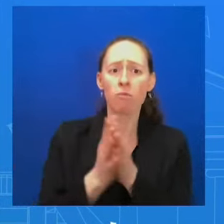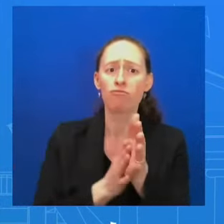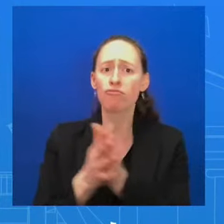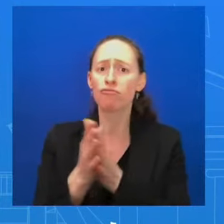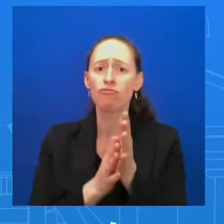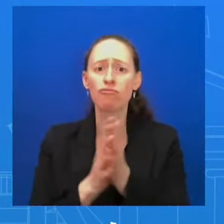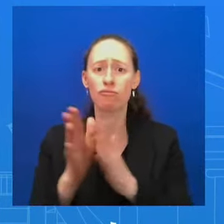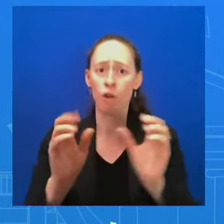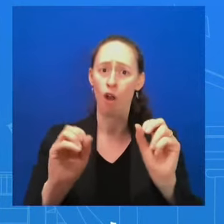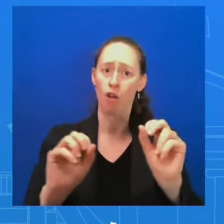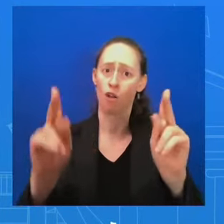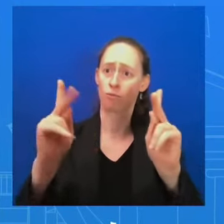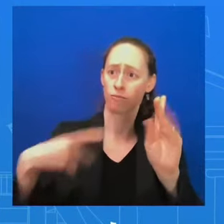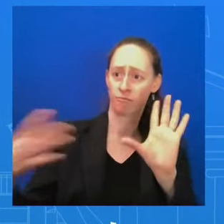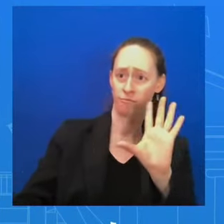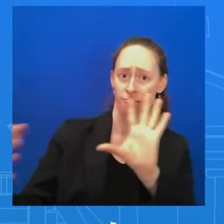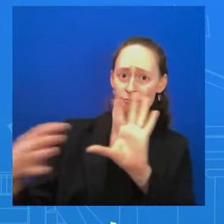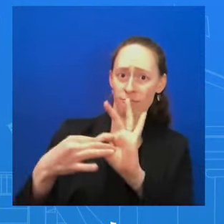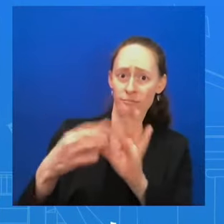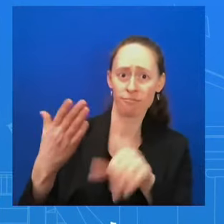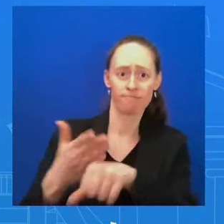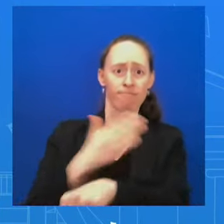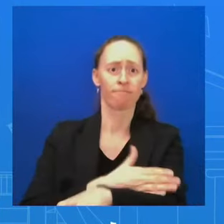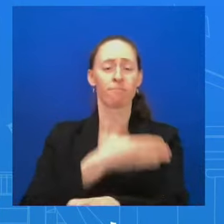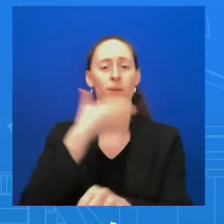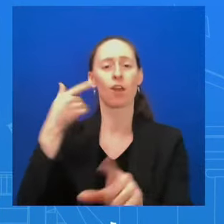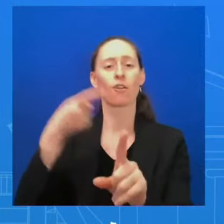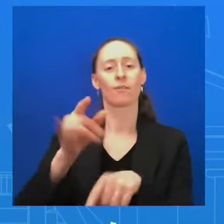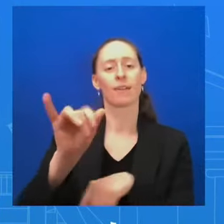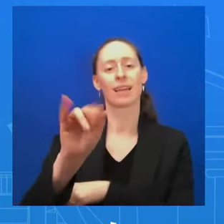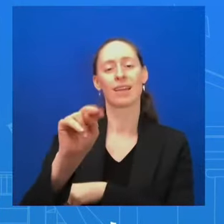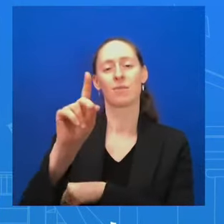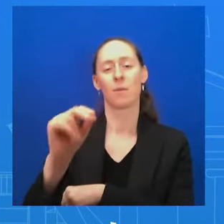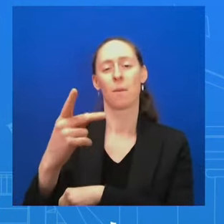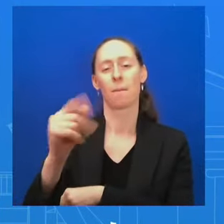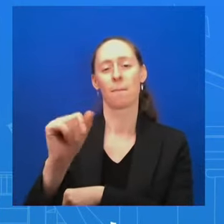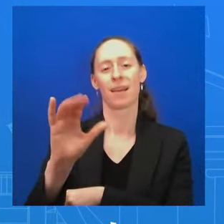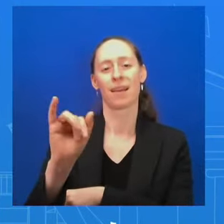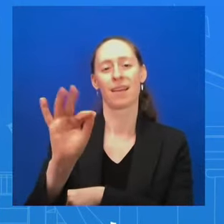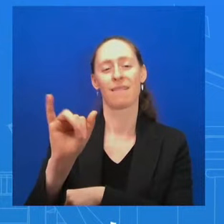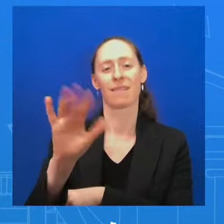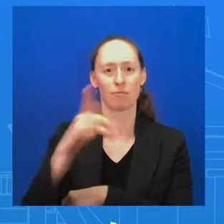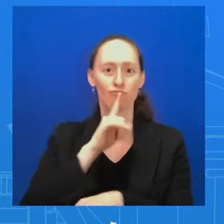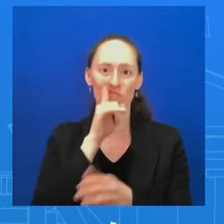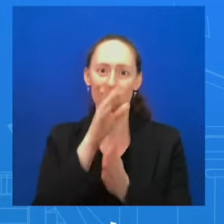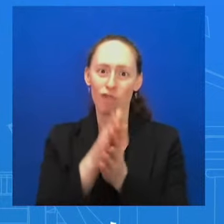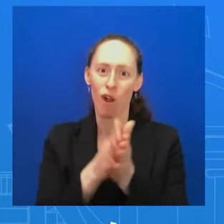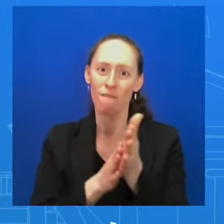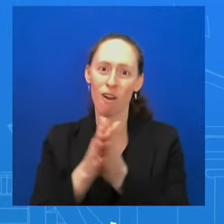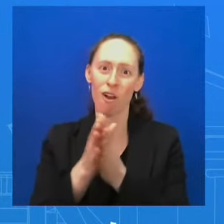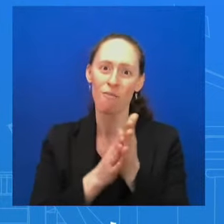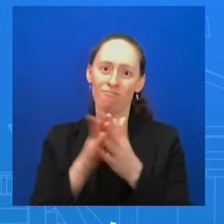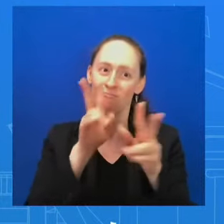-Pacific. We're looking forward to this trilateral summit next week. I think it will be very, very important. As you know, we have